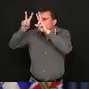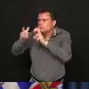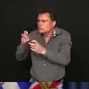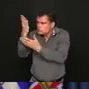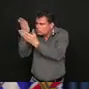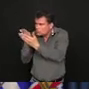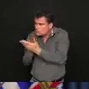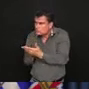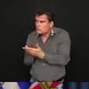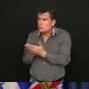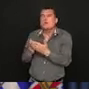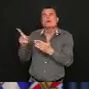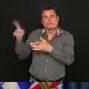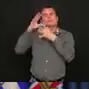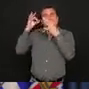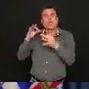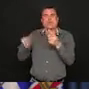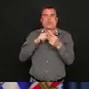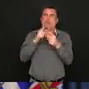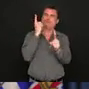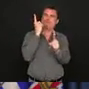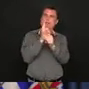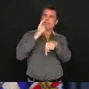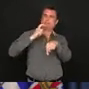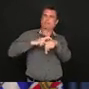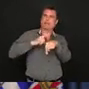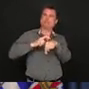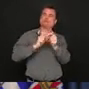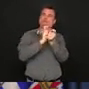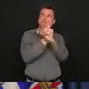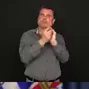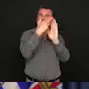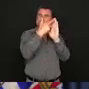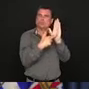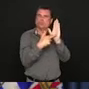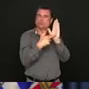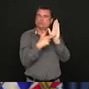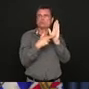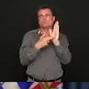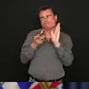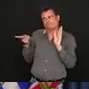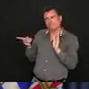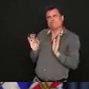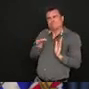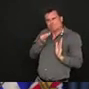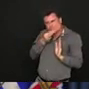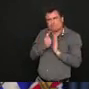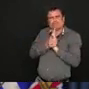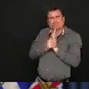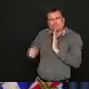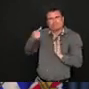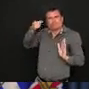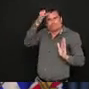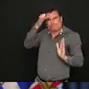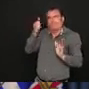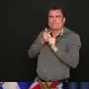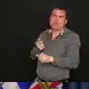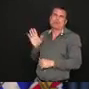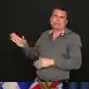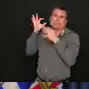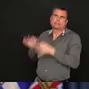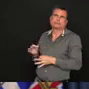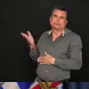clicking a switch and all of a sudden life would change. And certainly I speak regularly with the federal government and my provincial